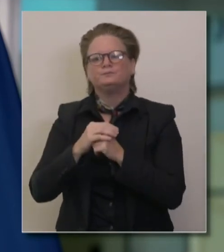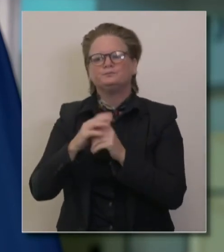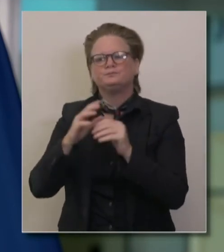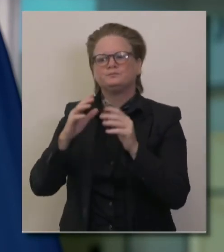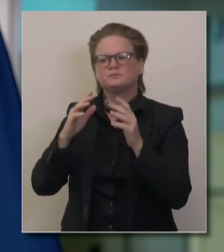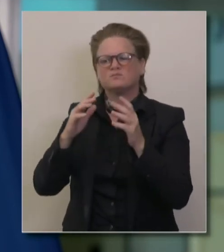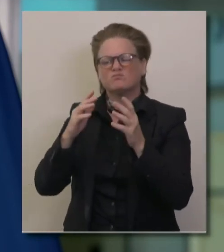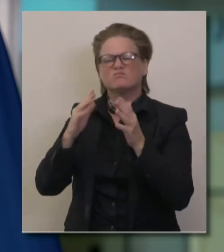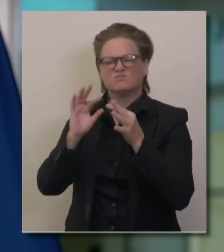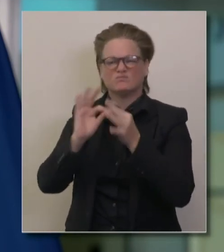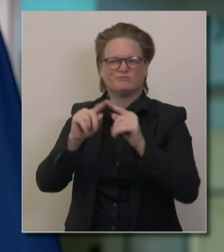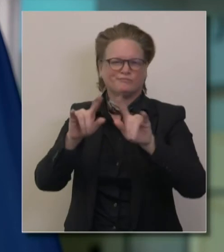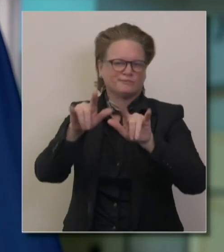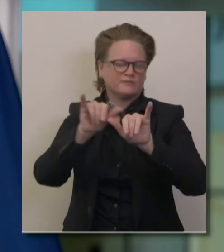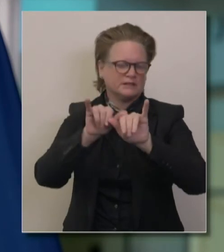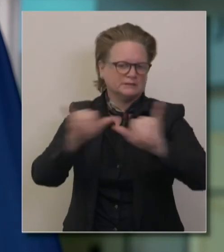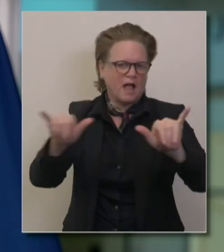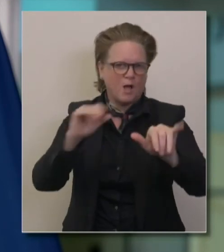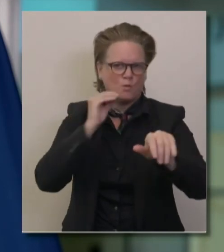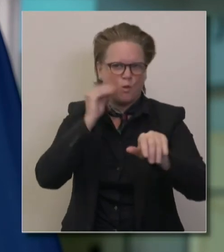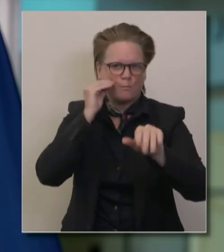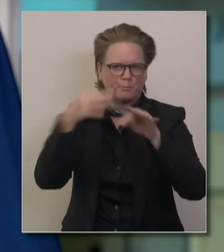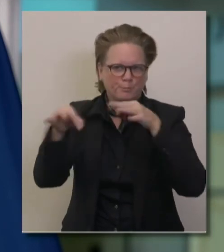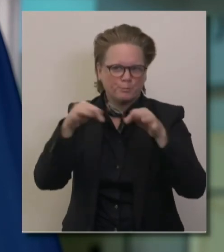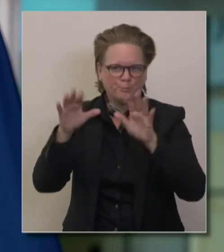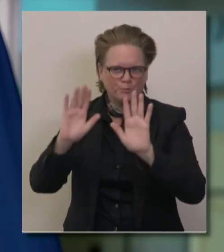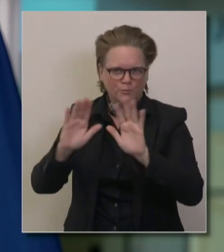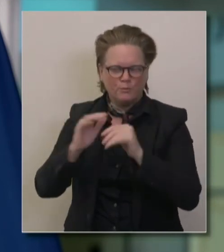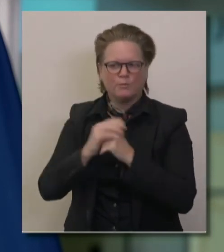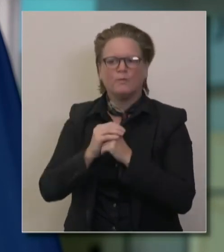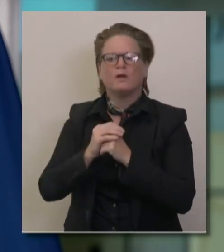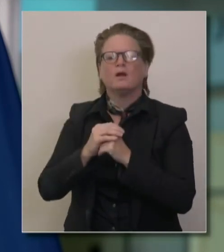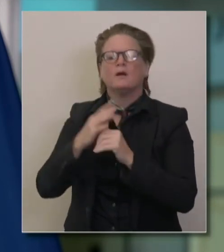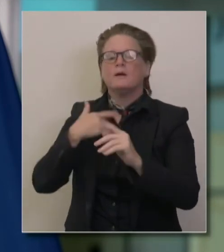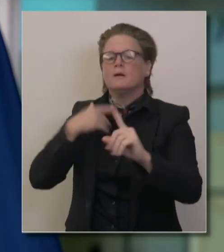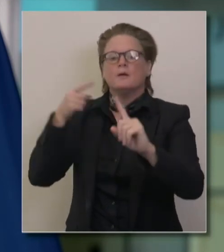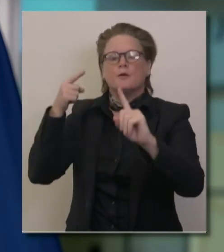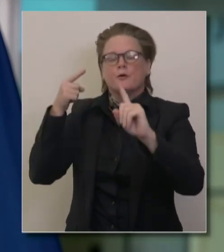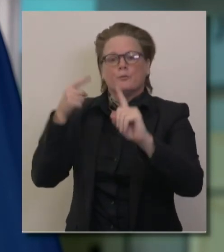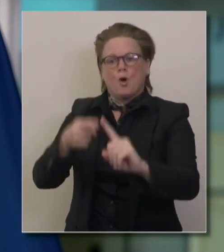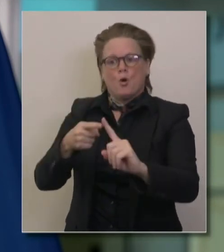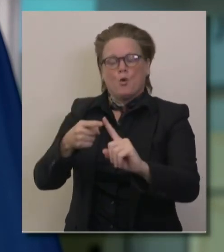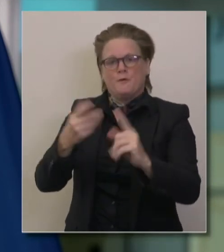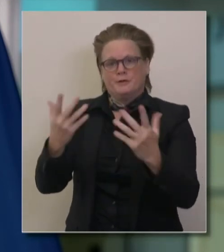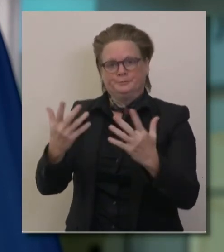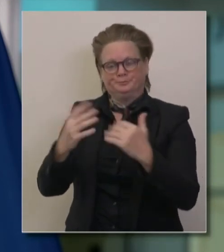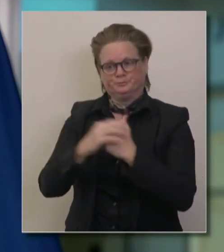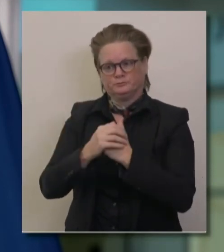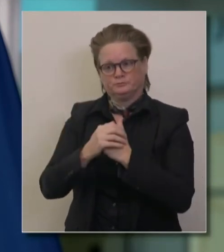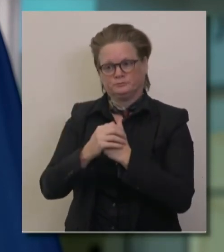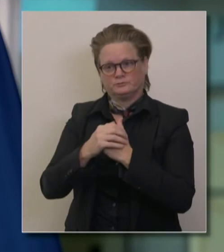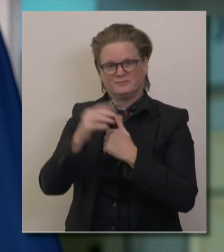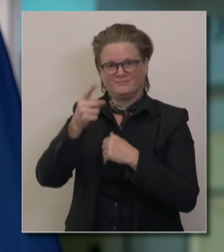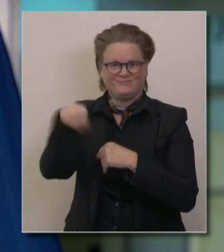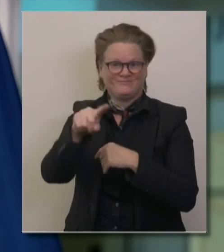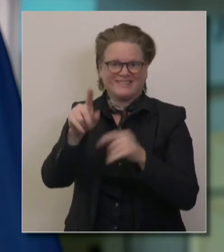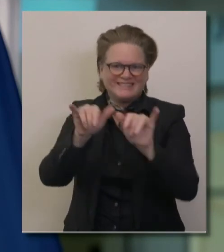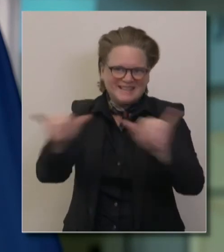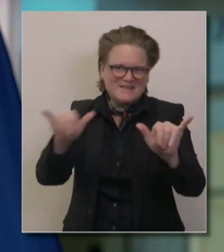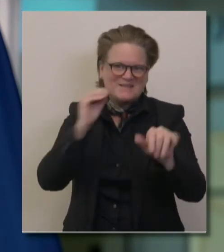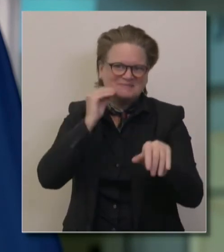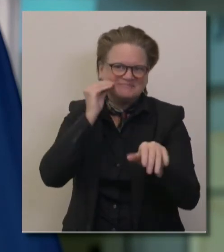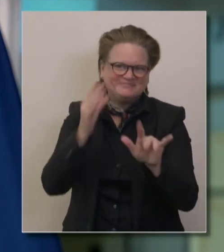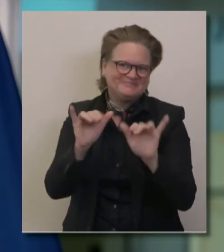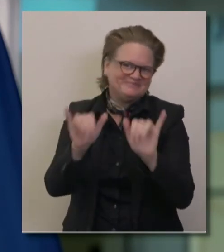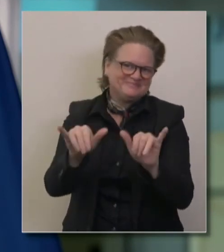But top-line point of the regional stay-at-home order is the focus at staying at home. We really do, in those